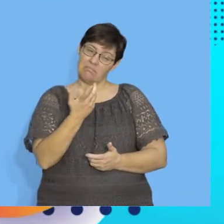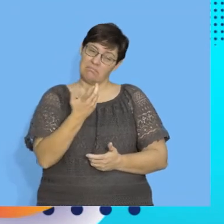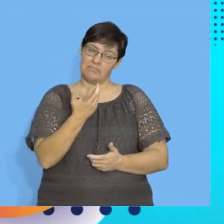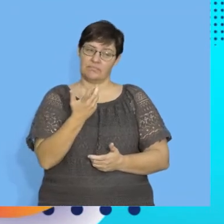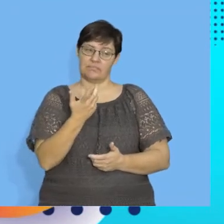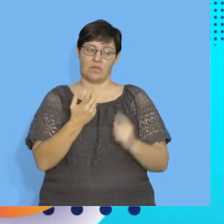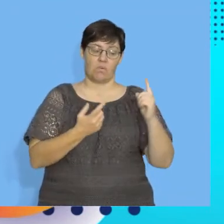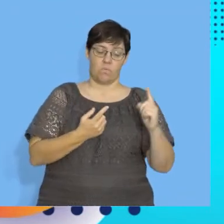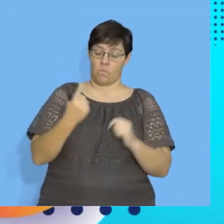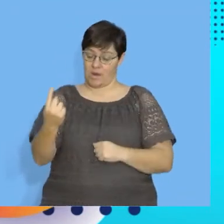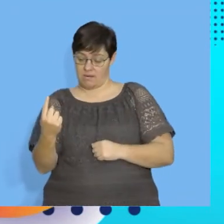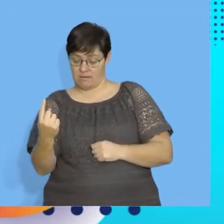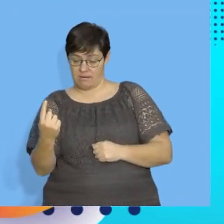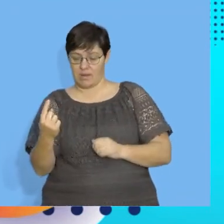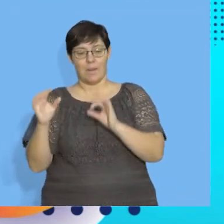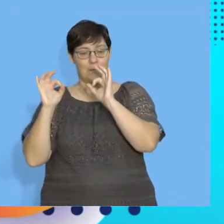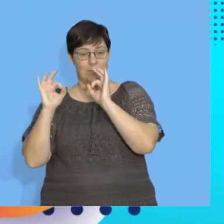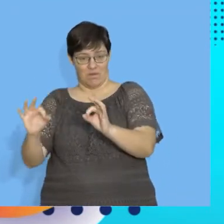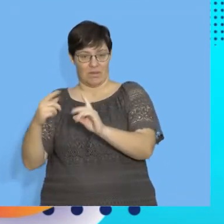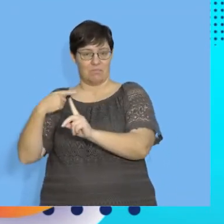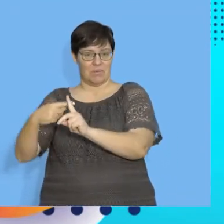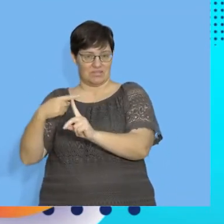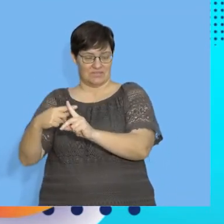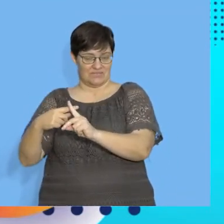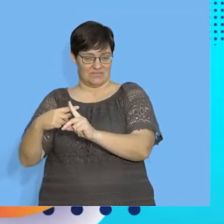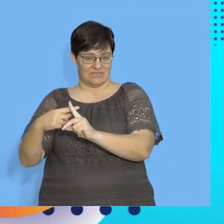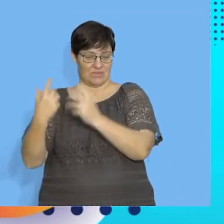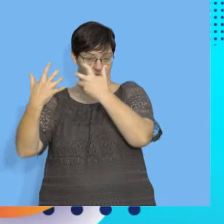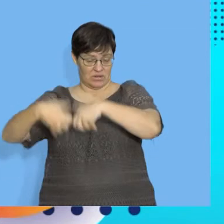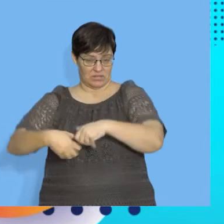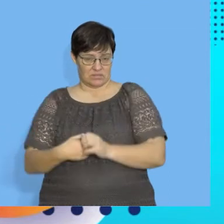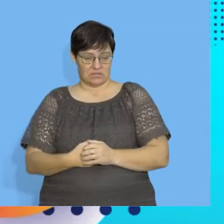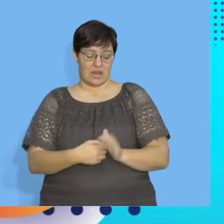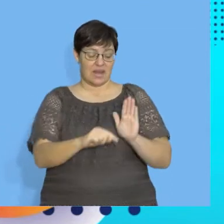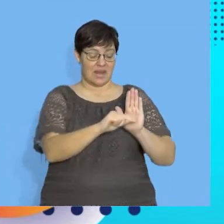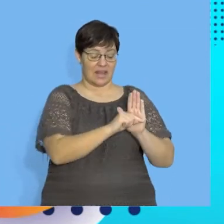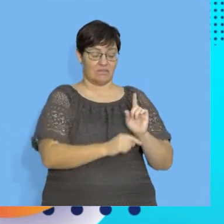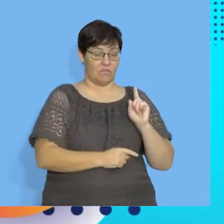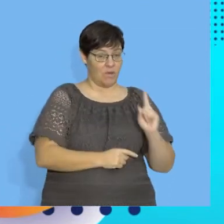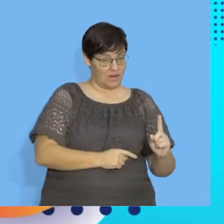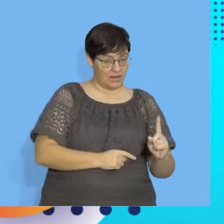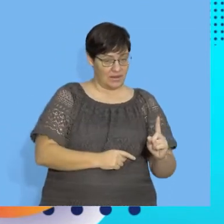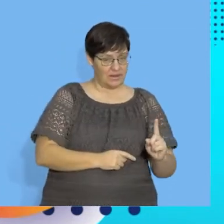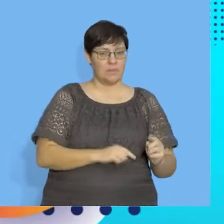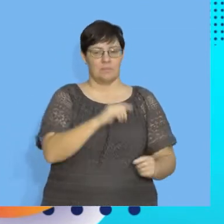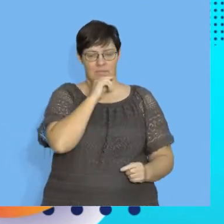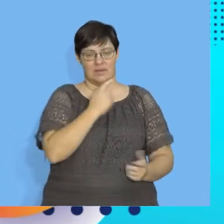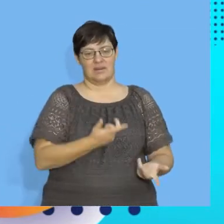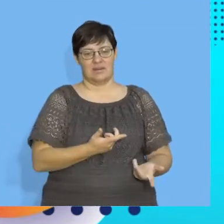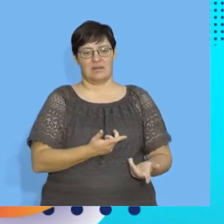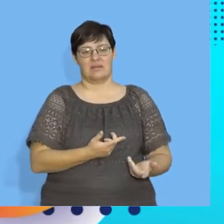correlation is 1, we have a perfect correlation, positive perfect correlation. And if correlation is negative 1,